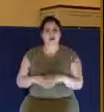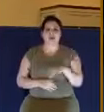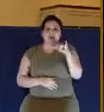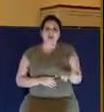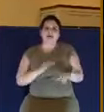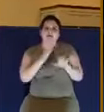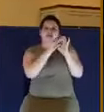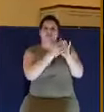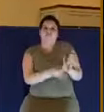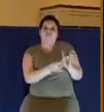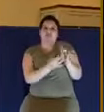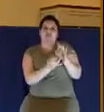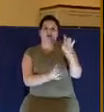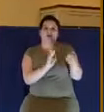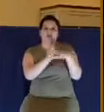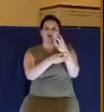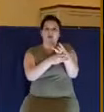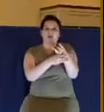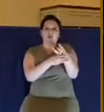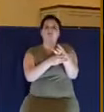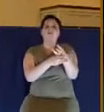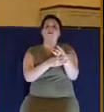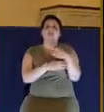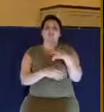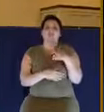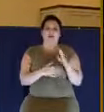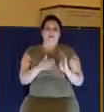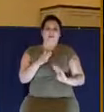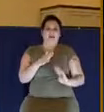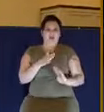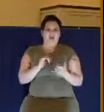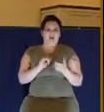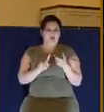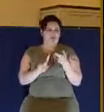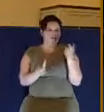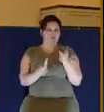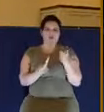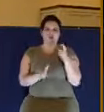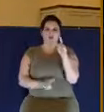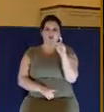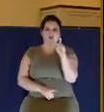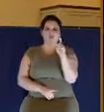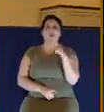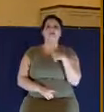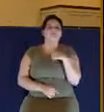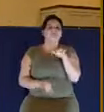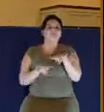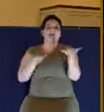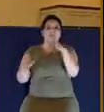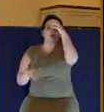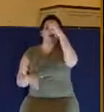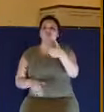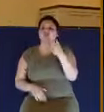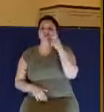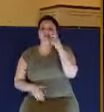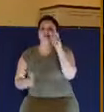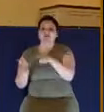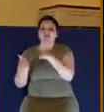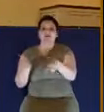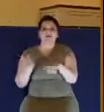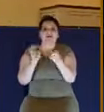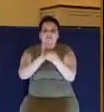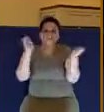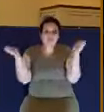godless philosophy. The basic root of it comes from the same place that racism comes from. It comes from evolution.